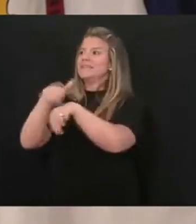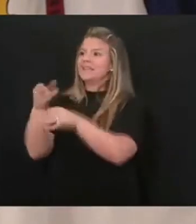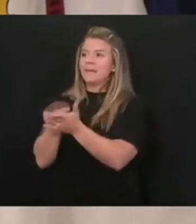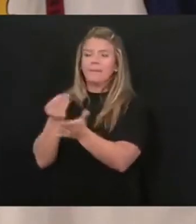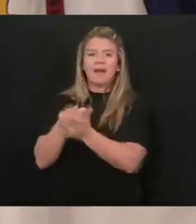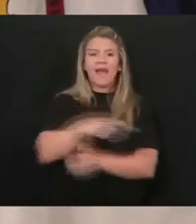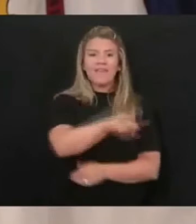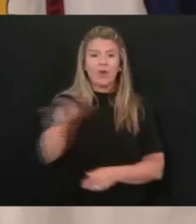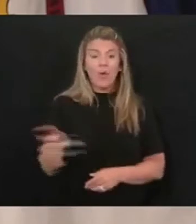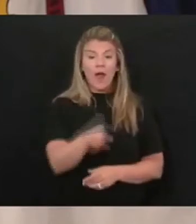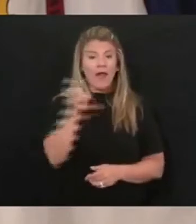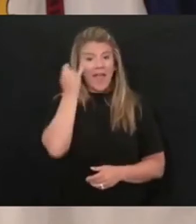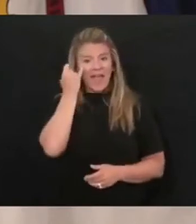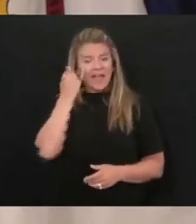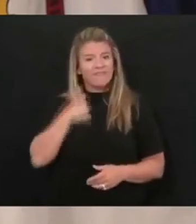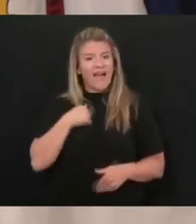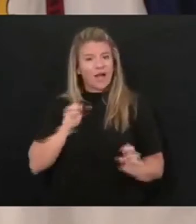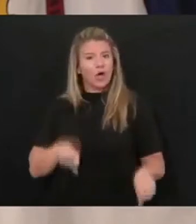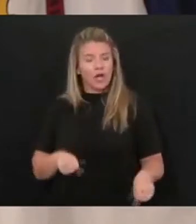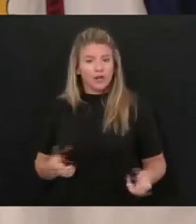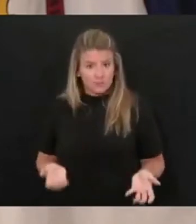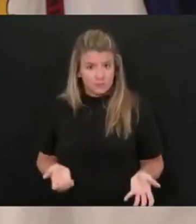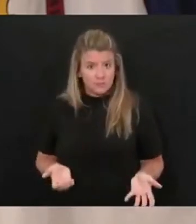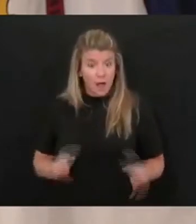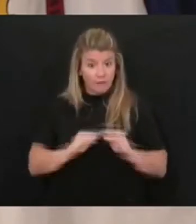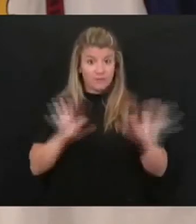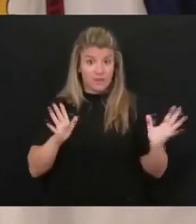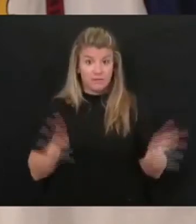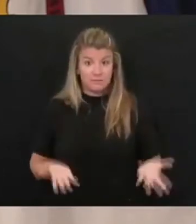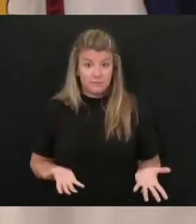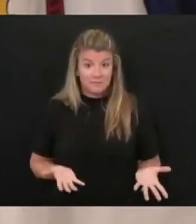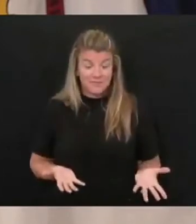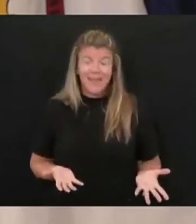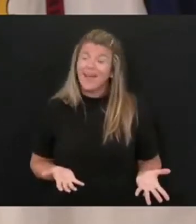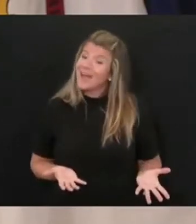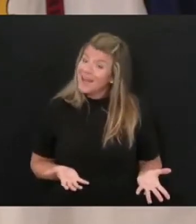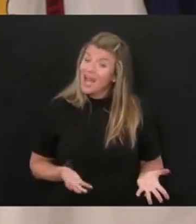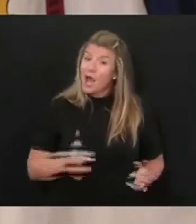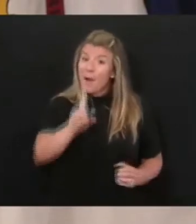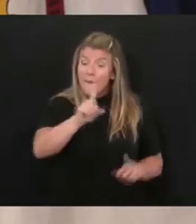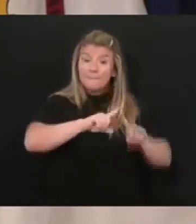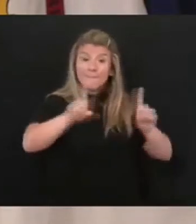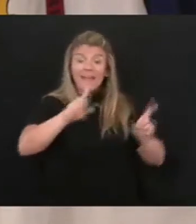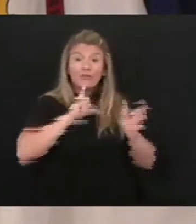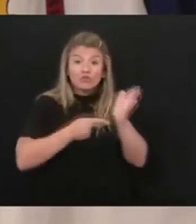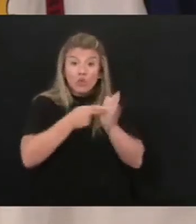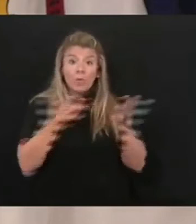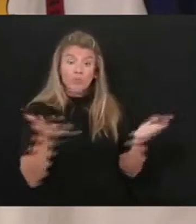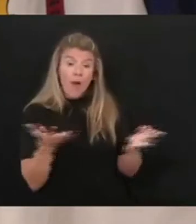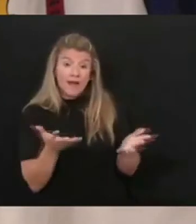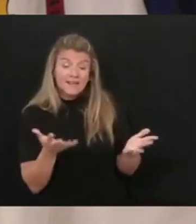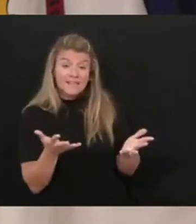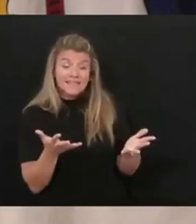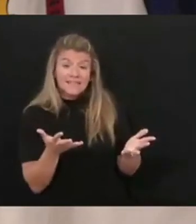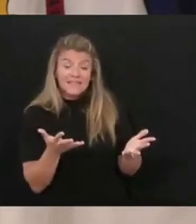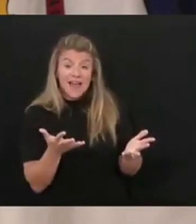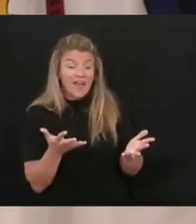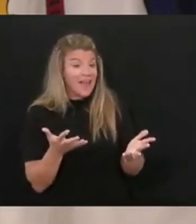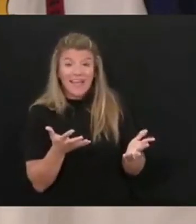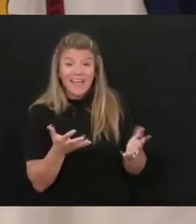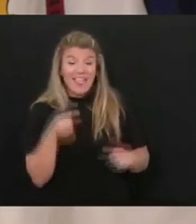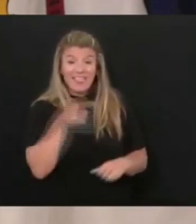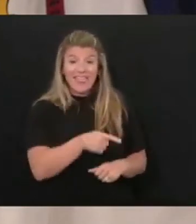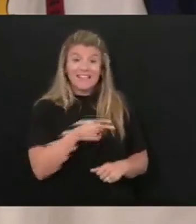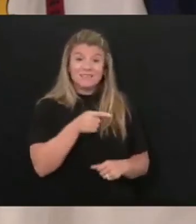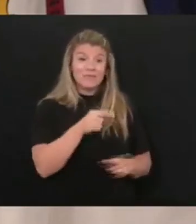could if he had the ability to do so? But the real truth is just this. This is just a